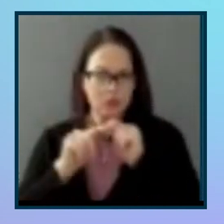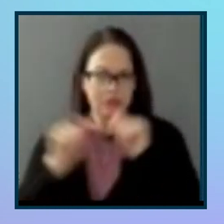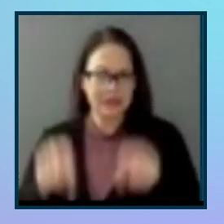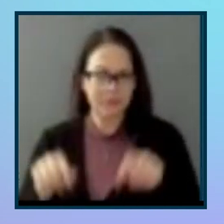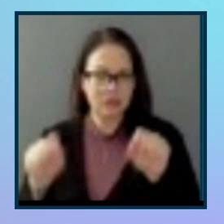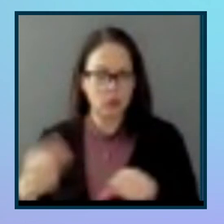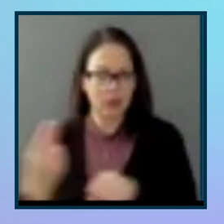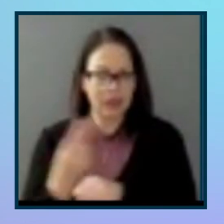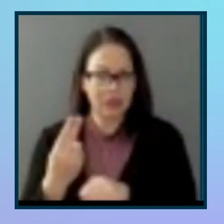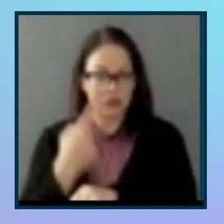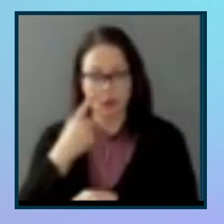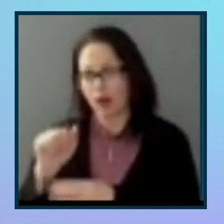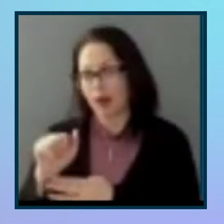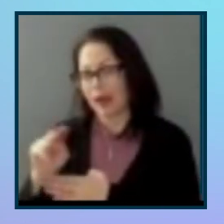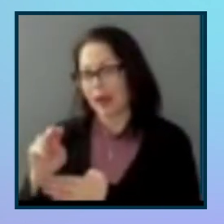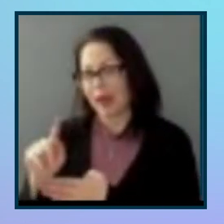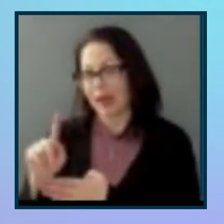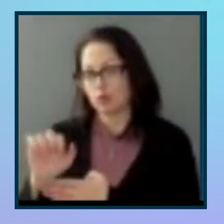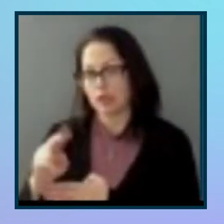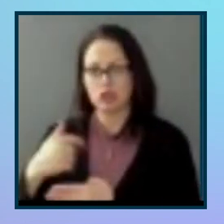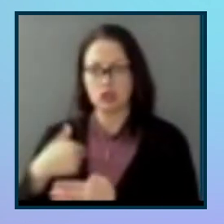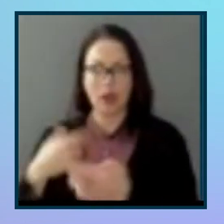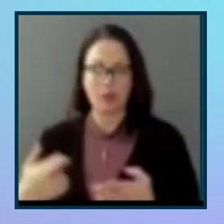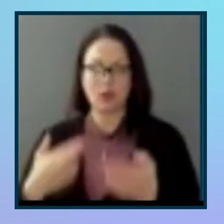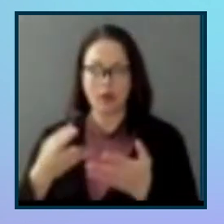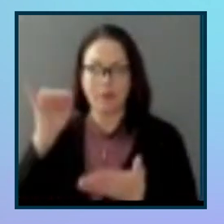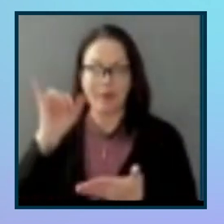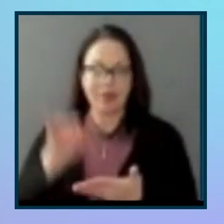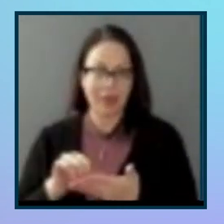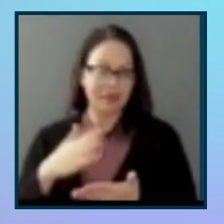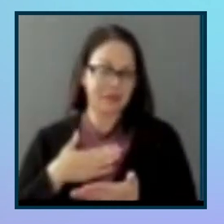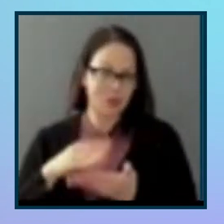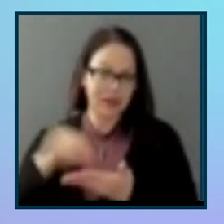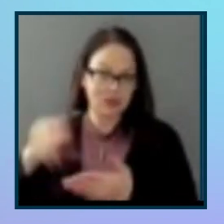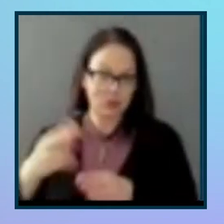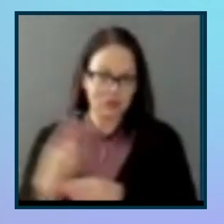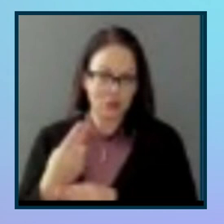for annotations. So I would, I would recommend that, because that's what my students are using now.